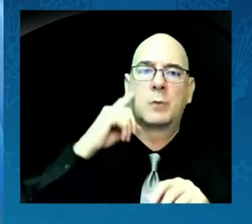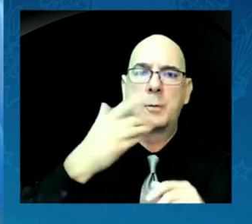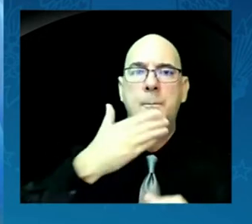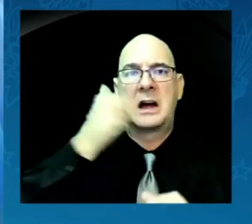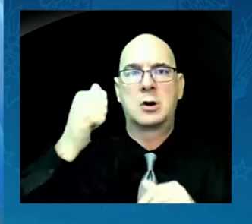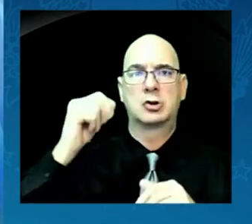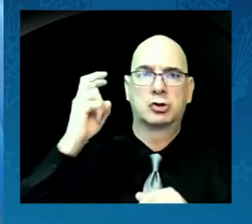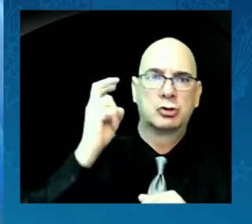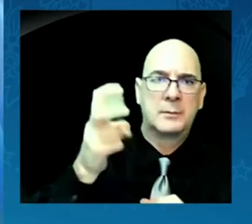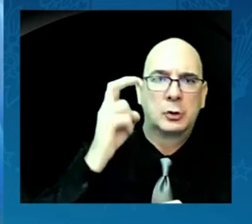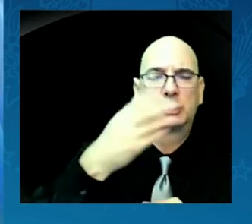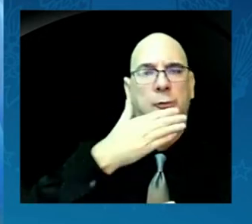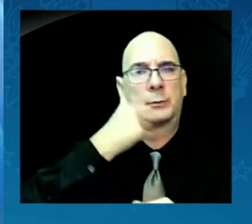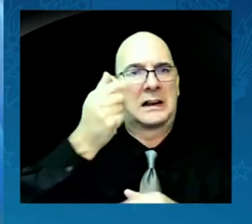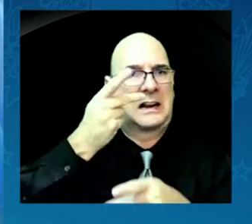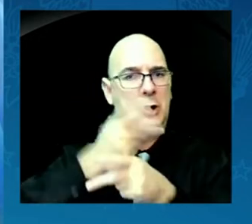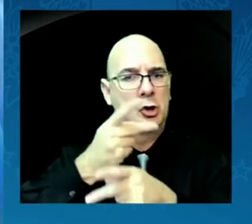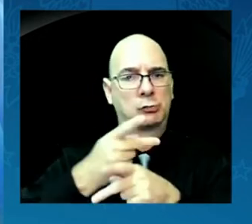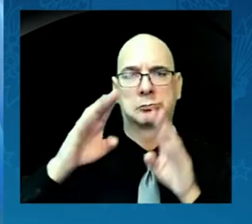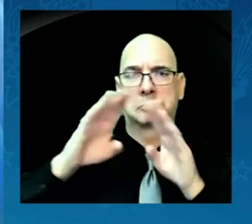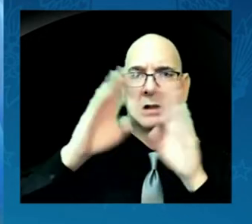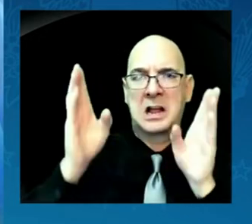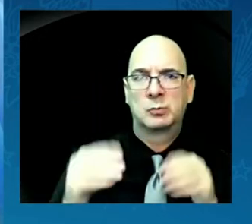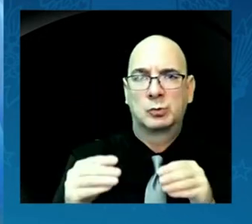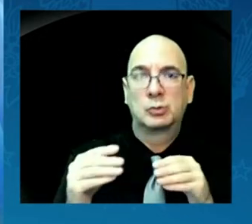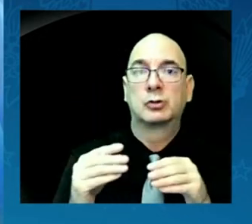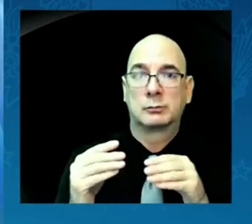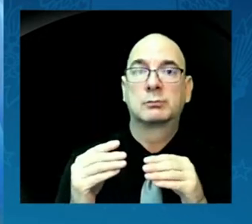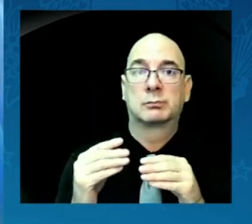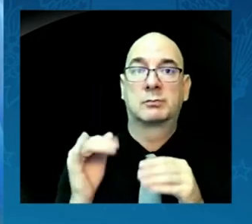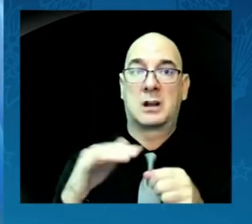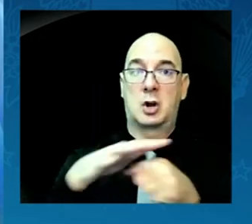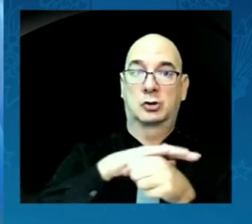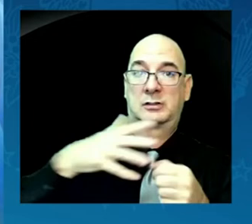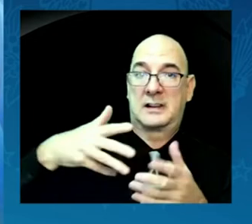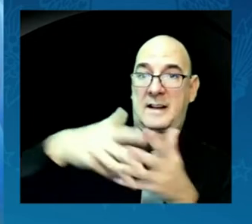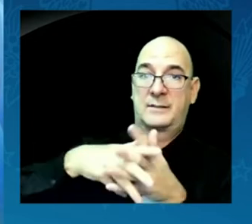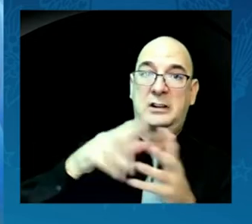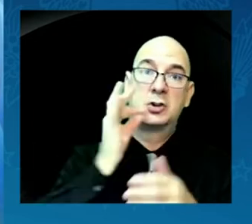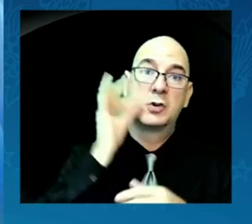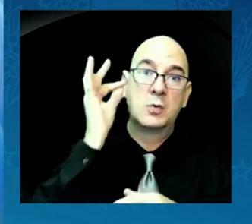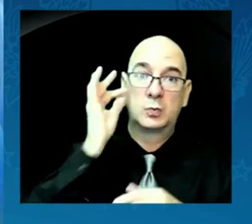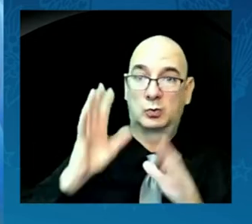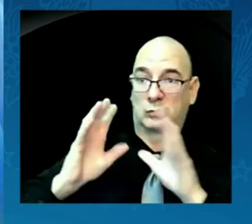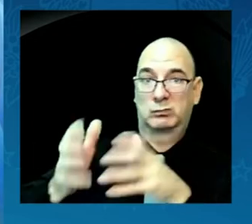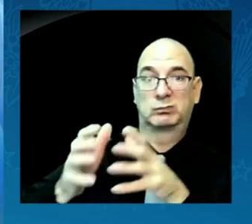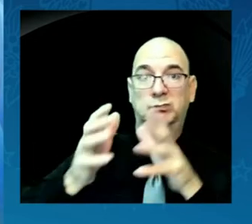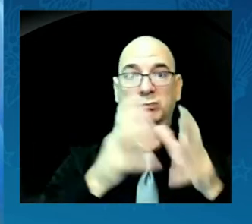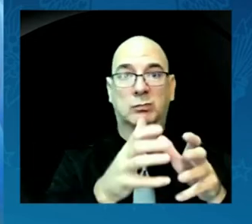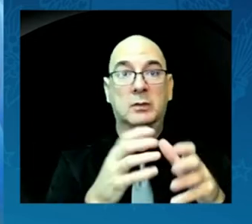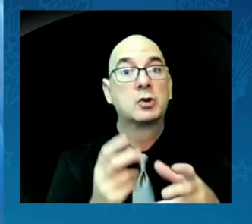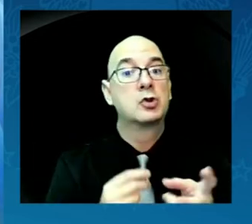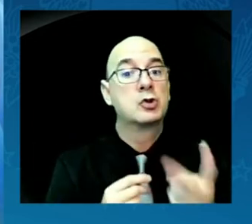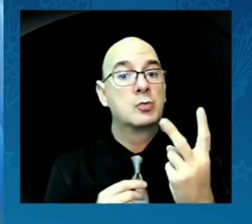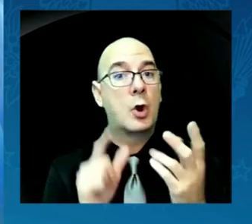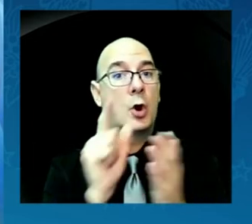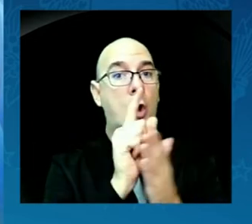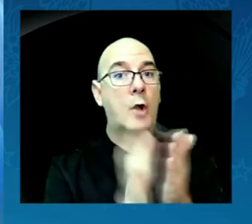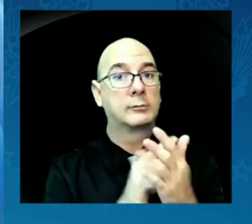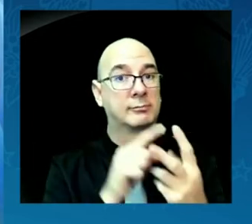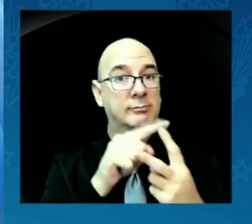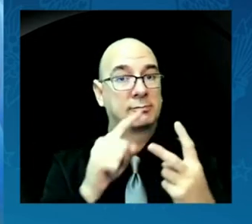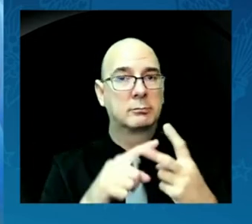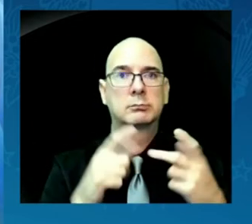Together, these two pieces of legislation will represent the largest investment in Indian country